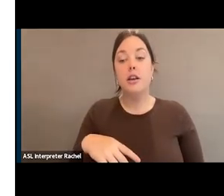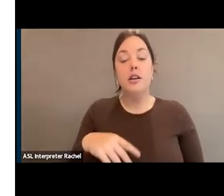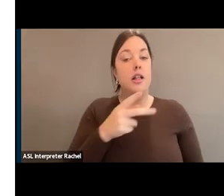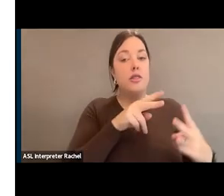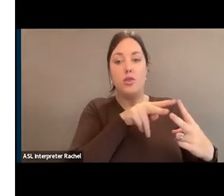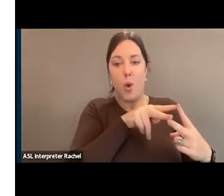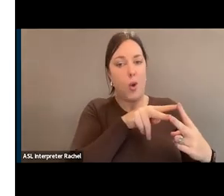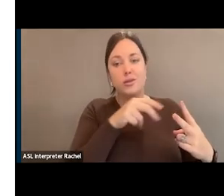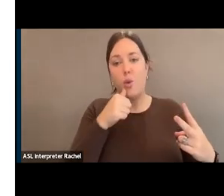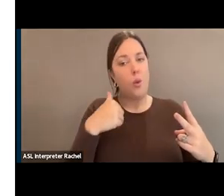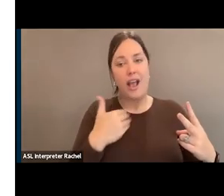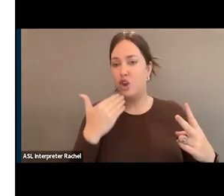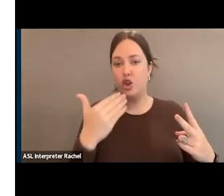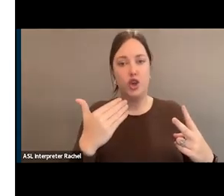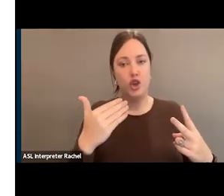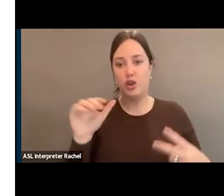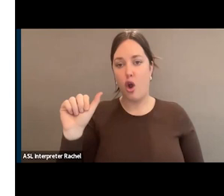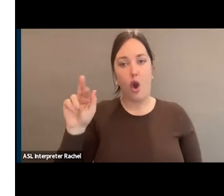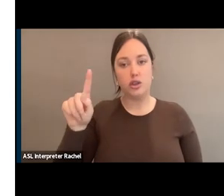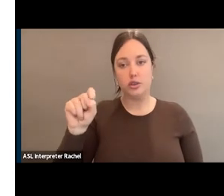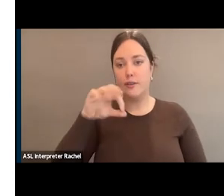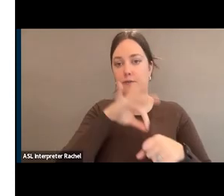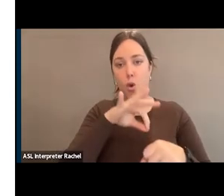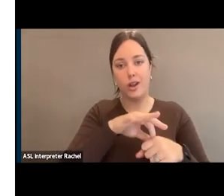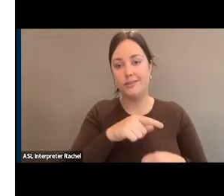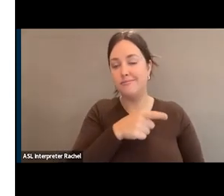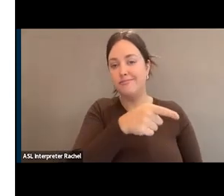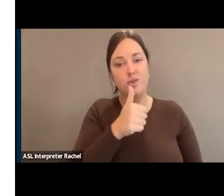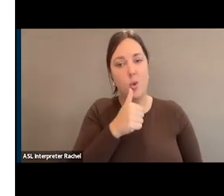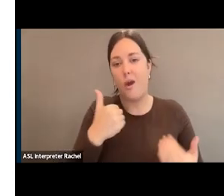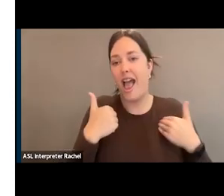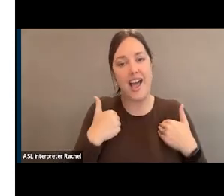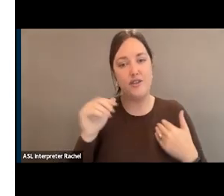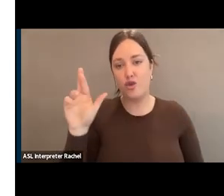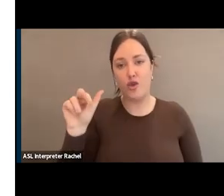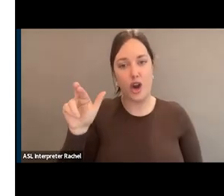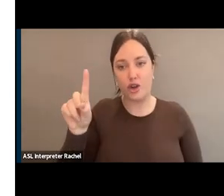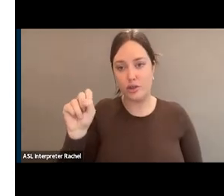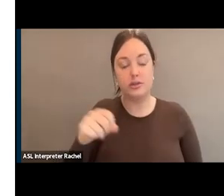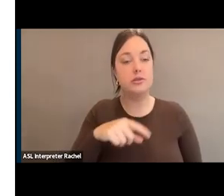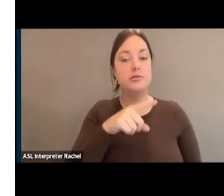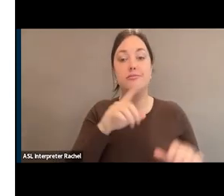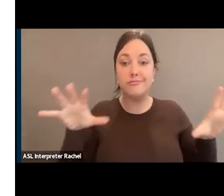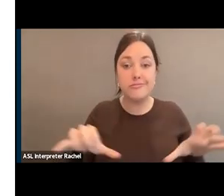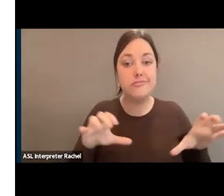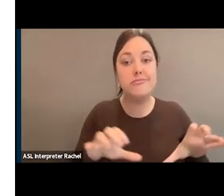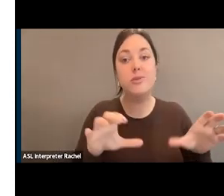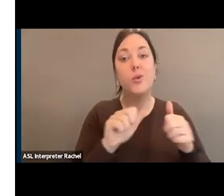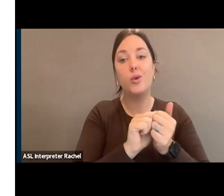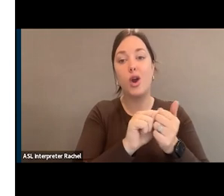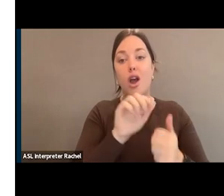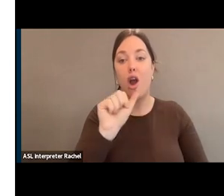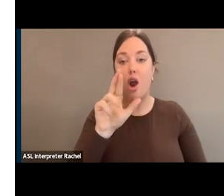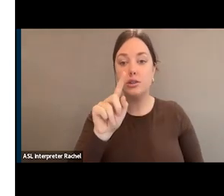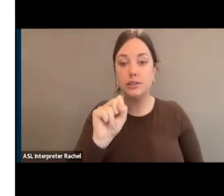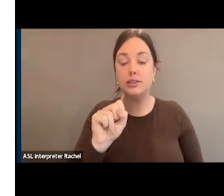a good arts voting record. Pretty much it's zero in terms of taking pro arts action on key arts